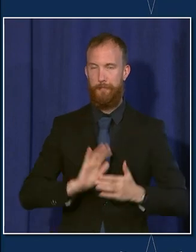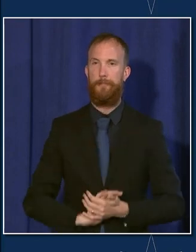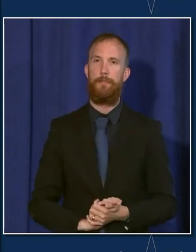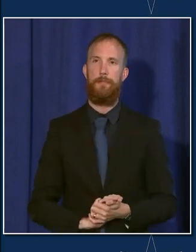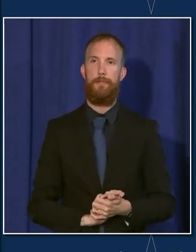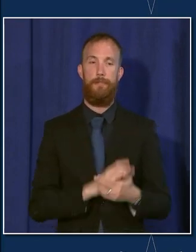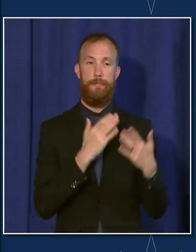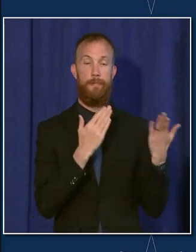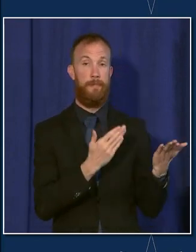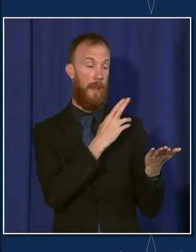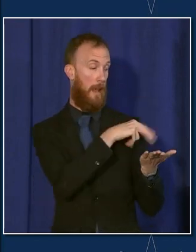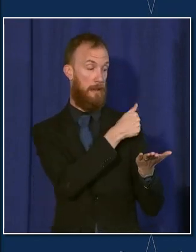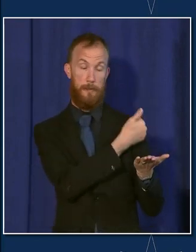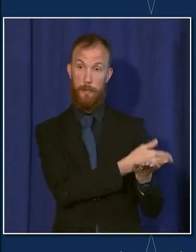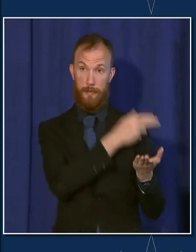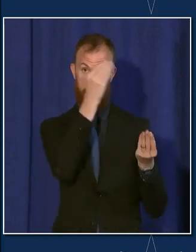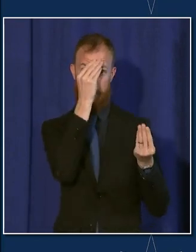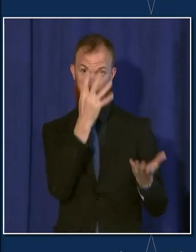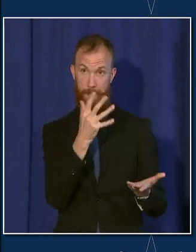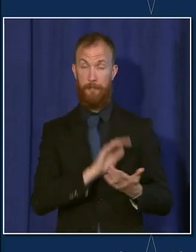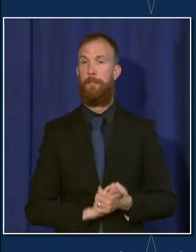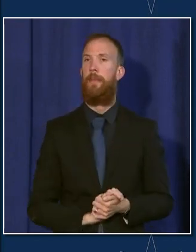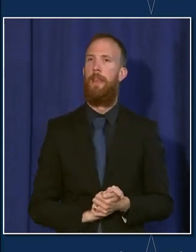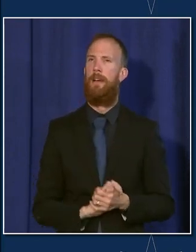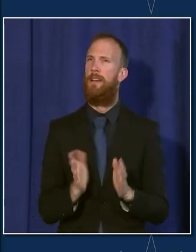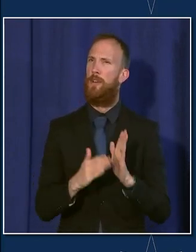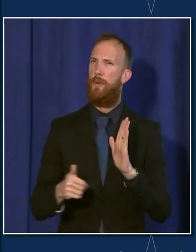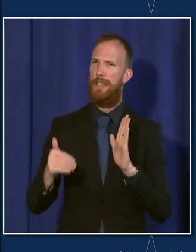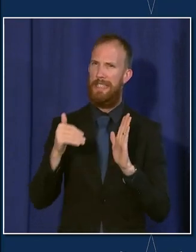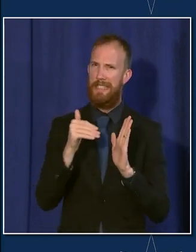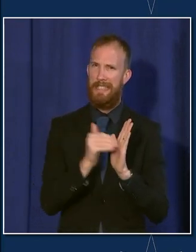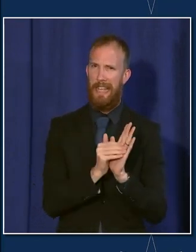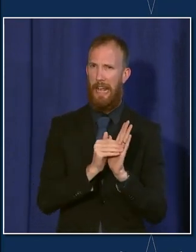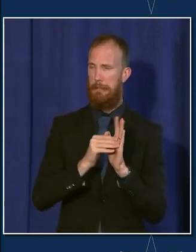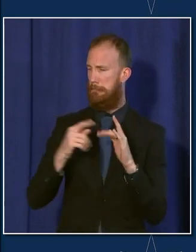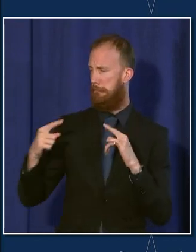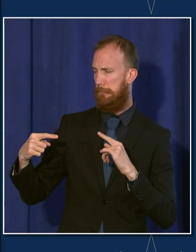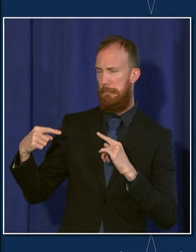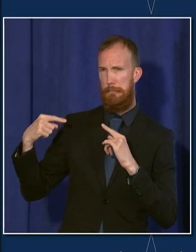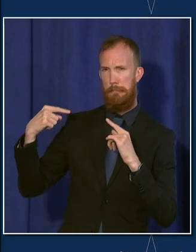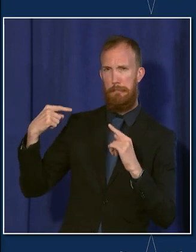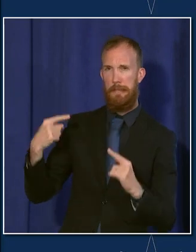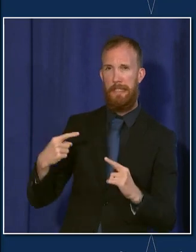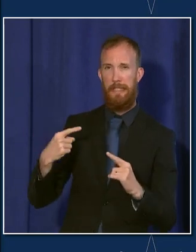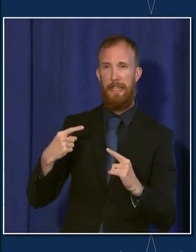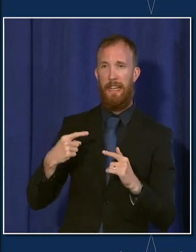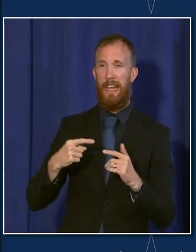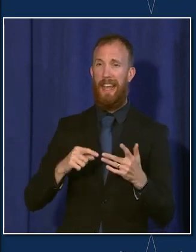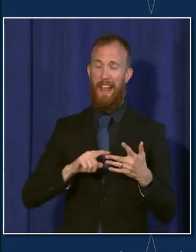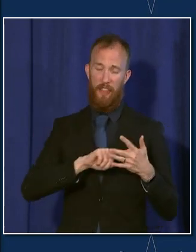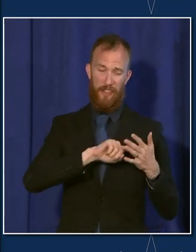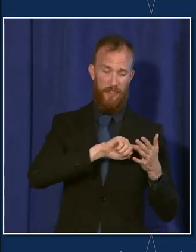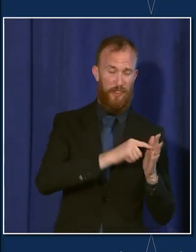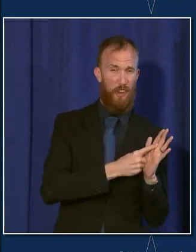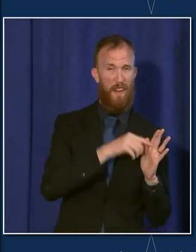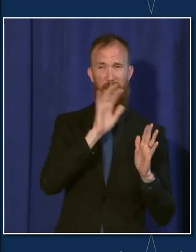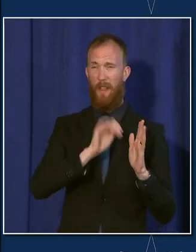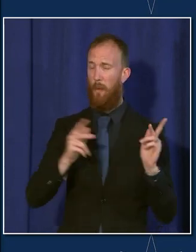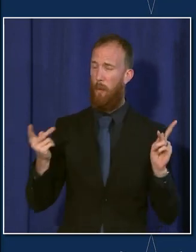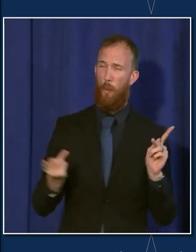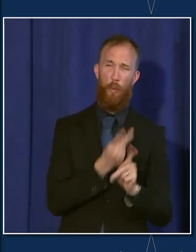here's what our hospitalization data looks like. So again, through the full pandemic, we got hit the hardest right at the beginning here,